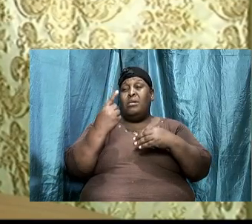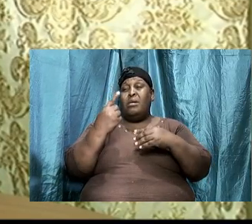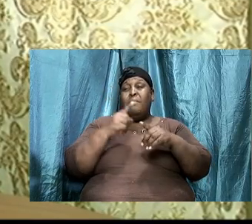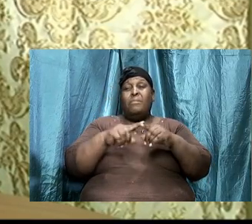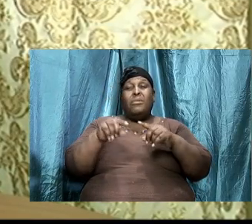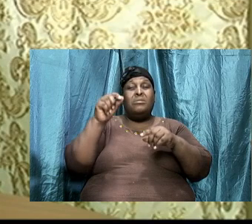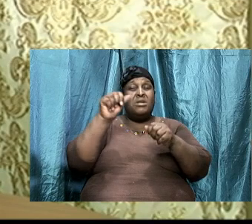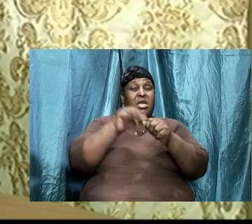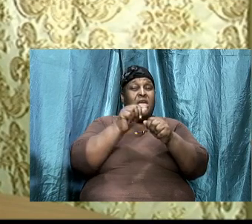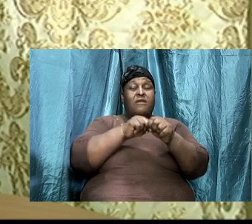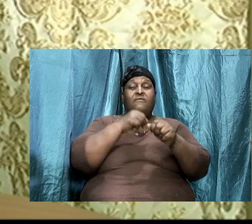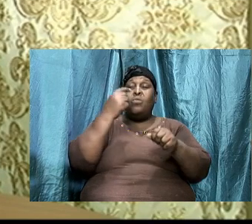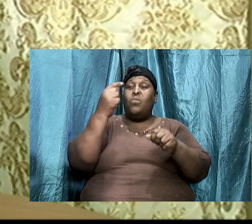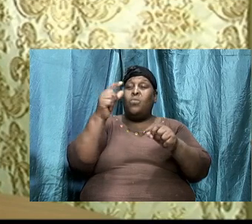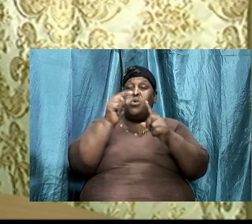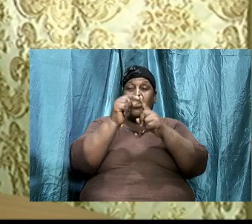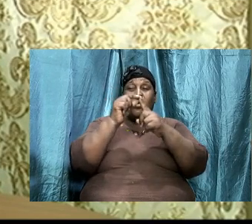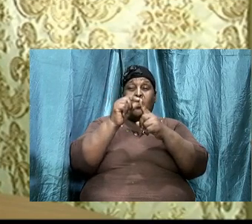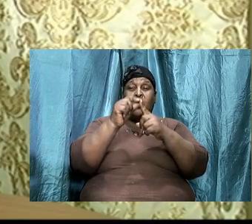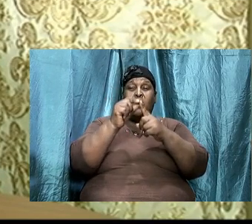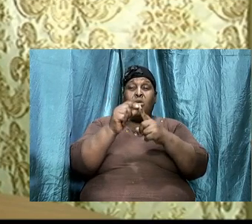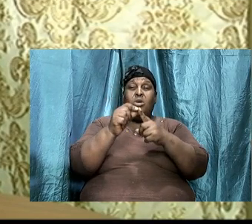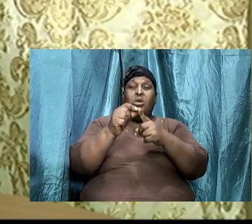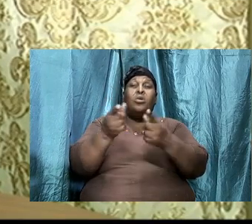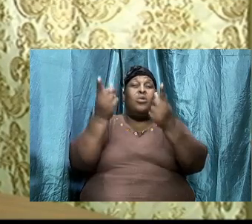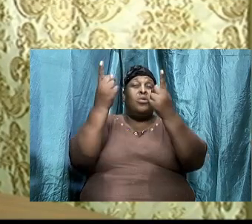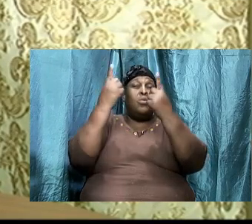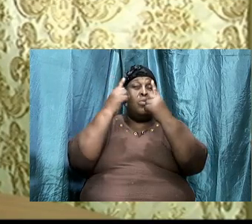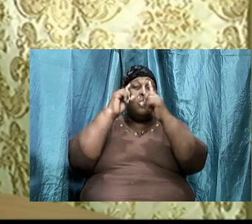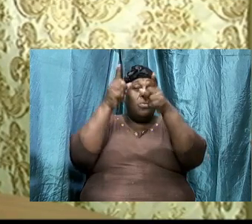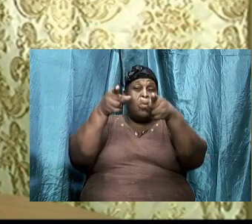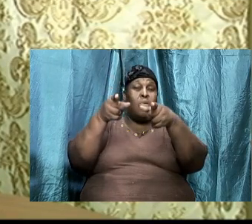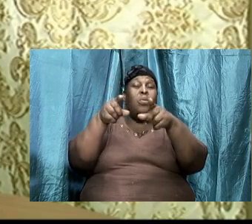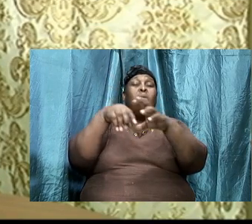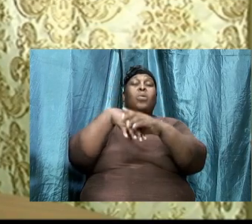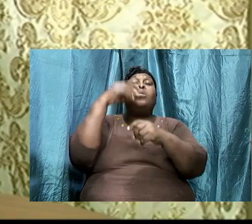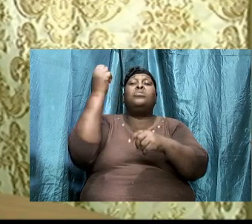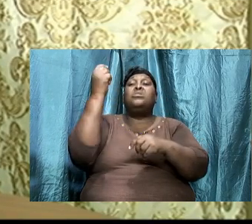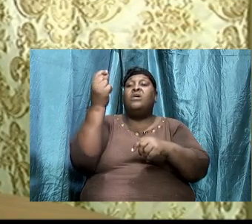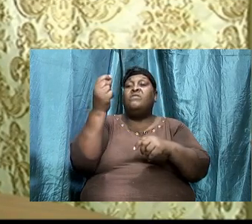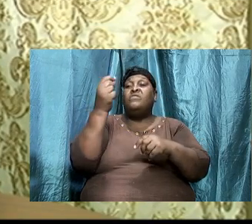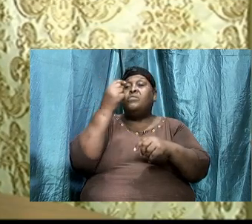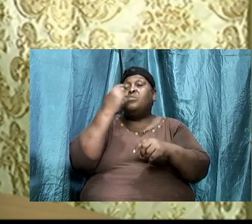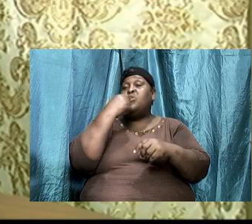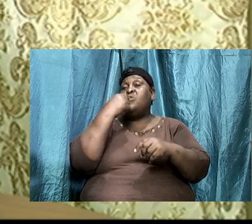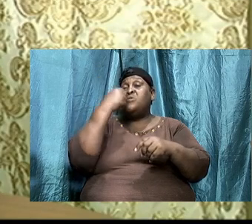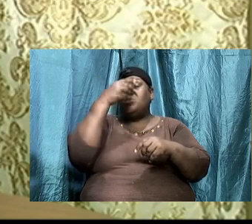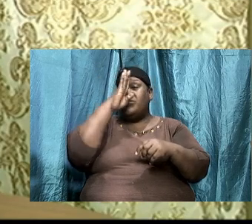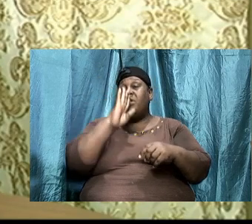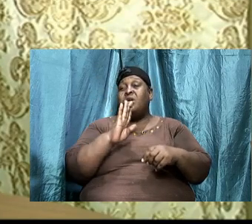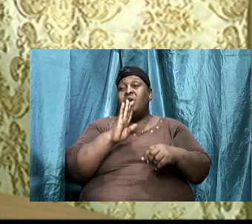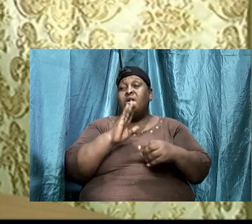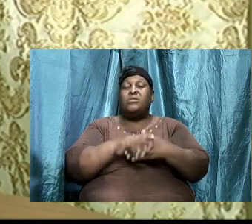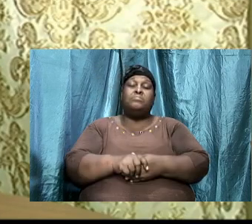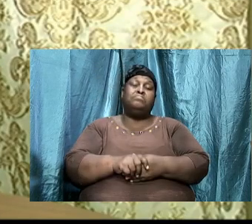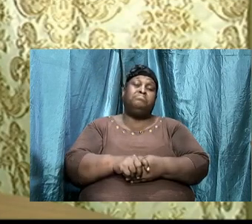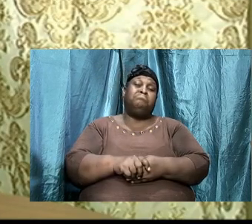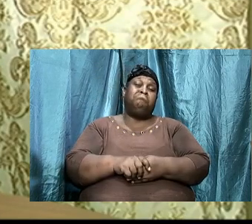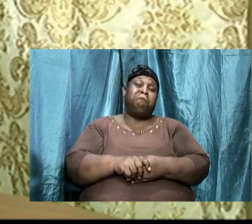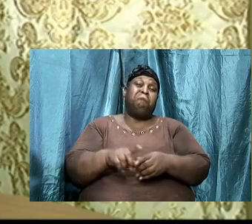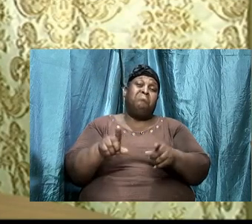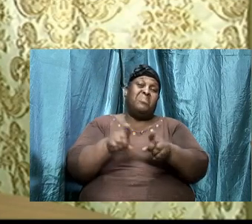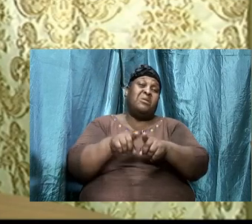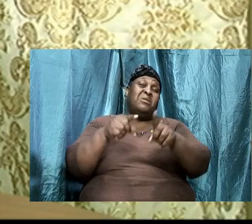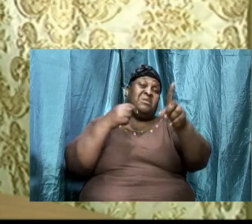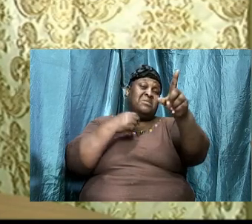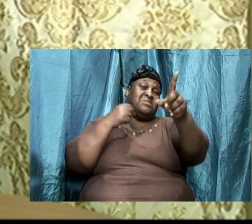out of the mouth of God. You know, as we listen to Bishop, you know, getting to live by the word over